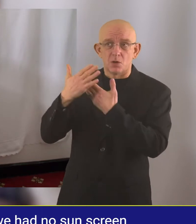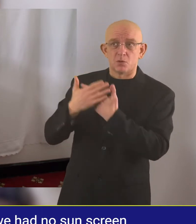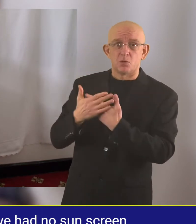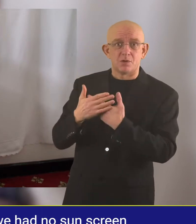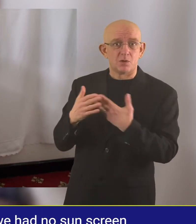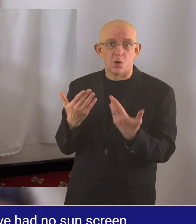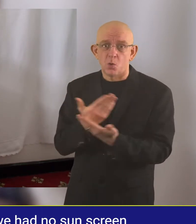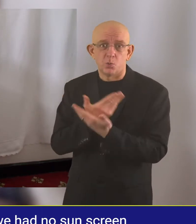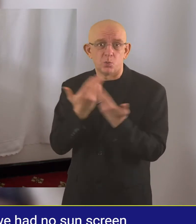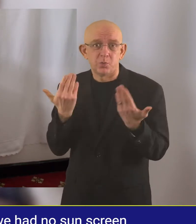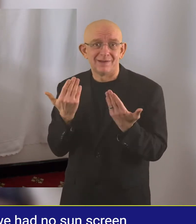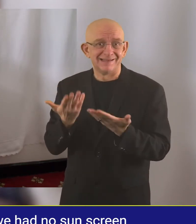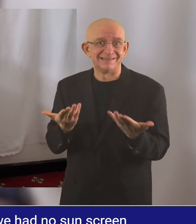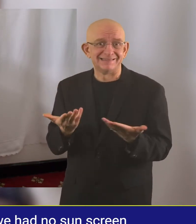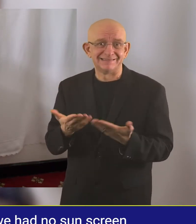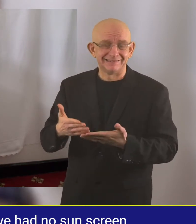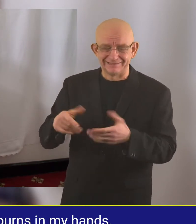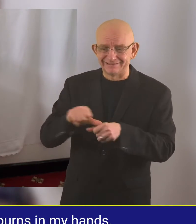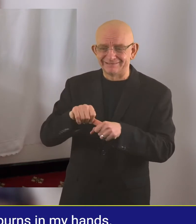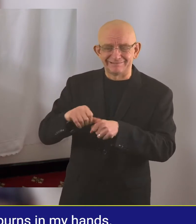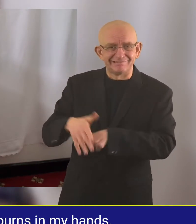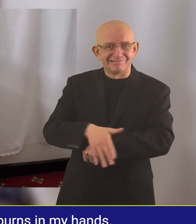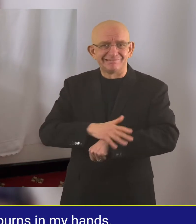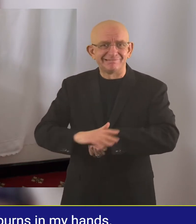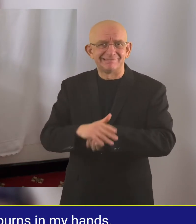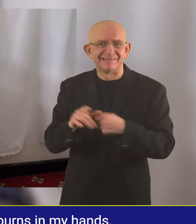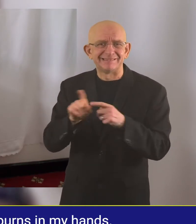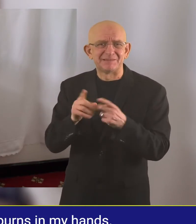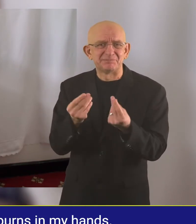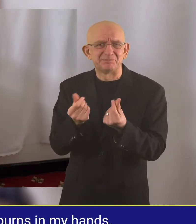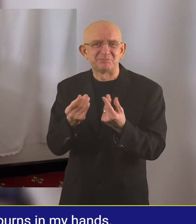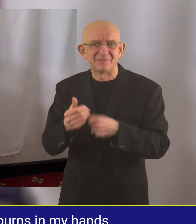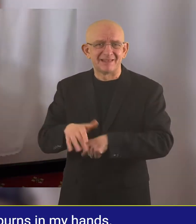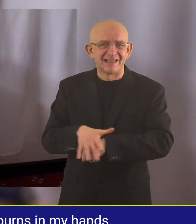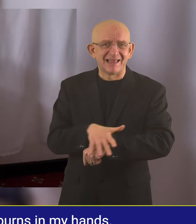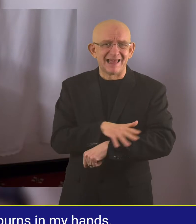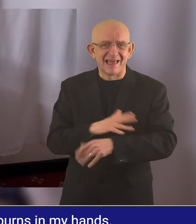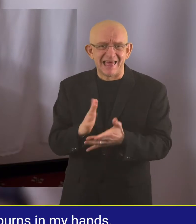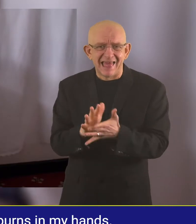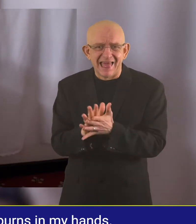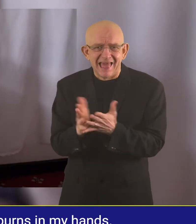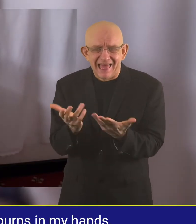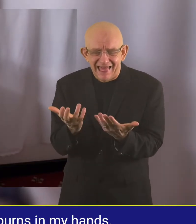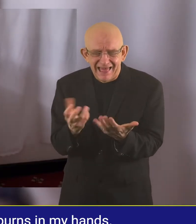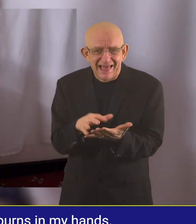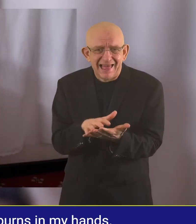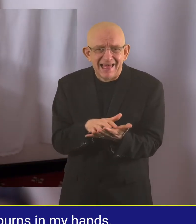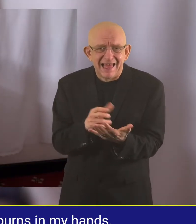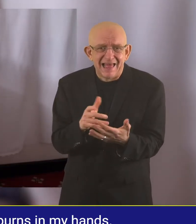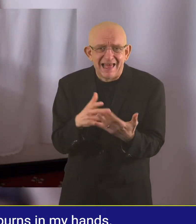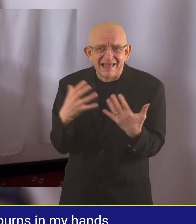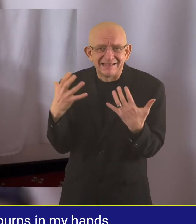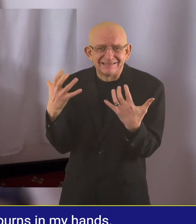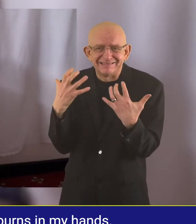just using the normal petroneum and sometimes I could get burns in my hands.